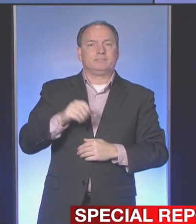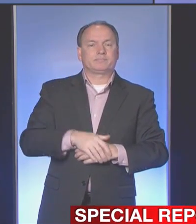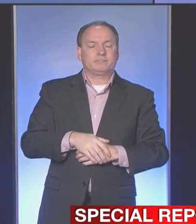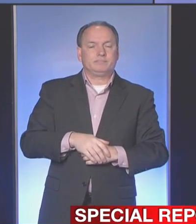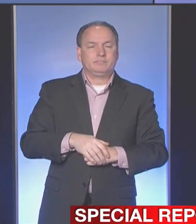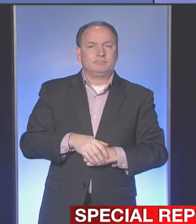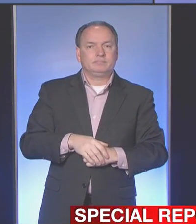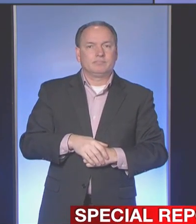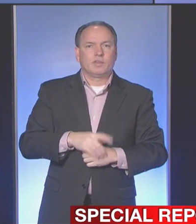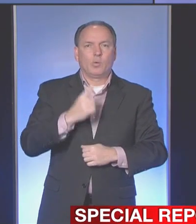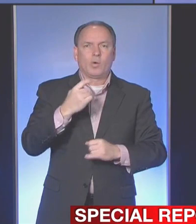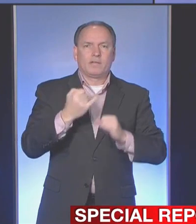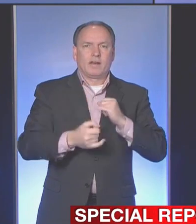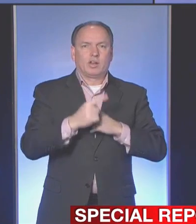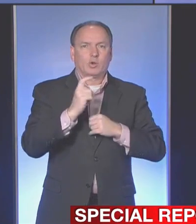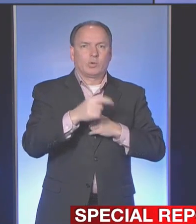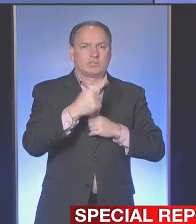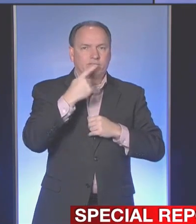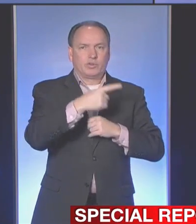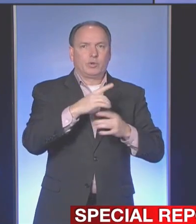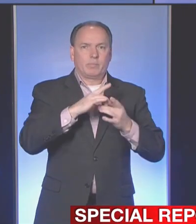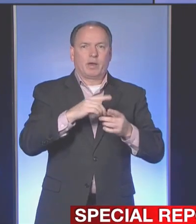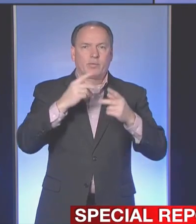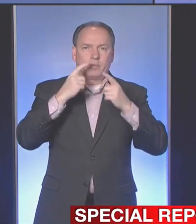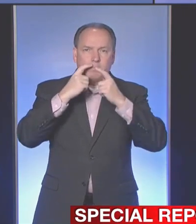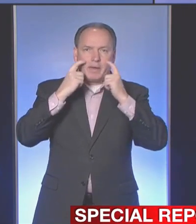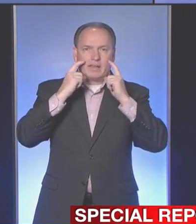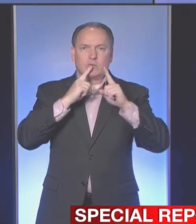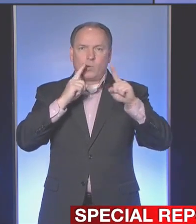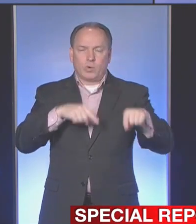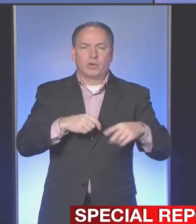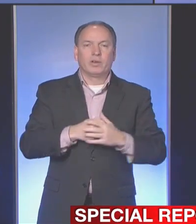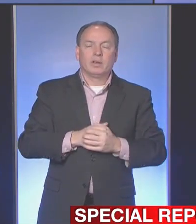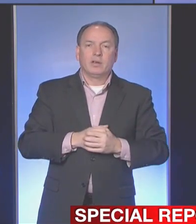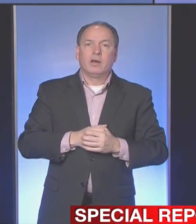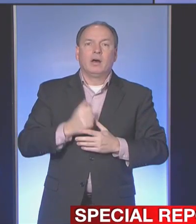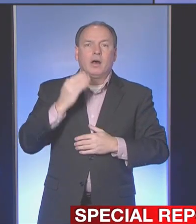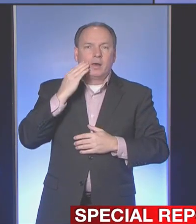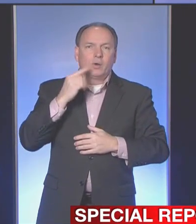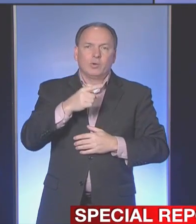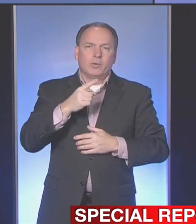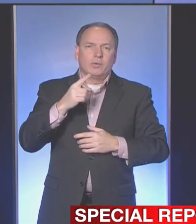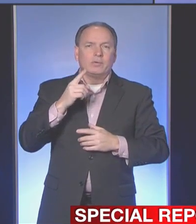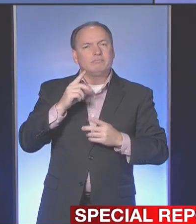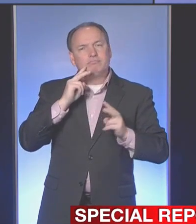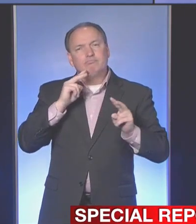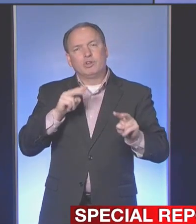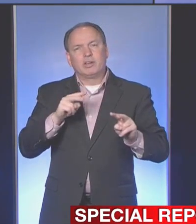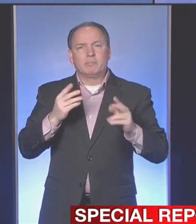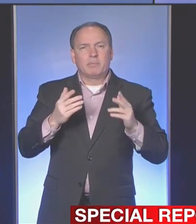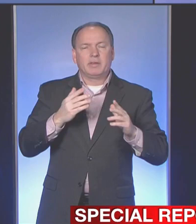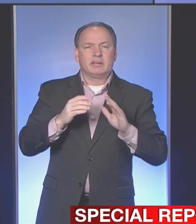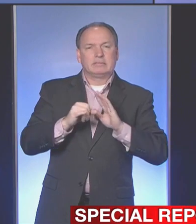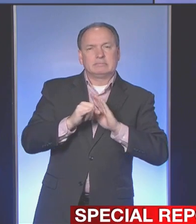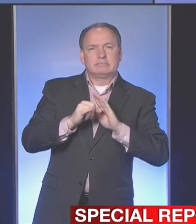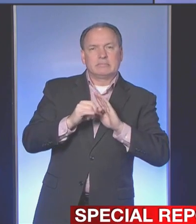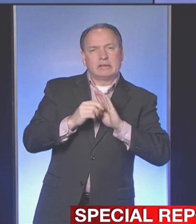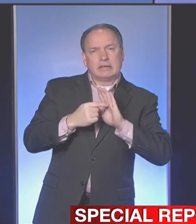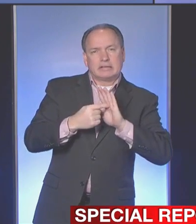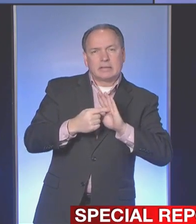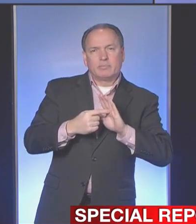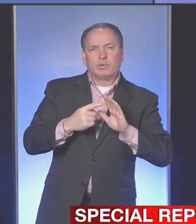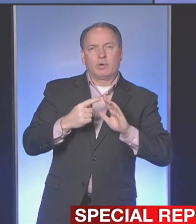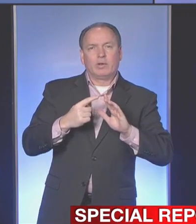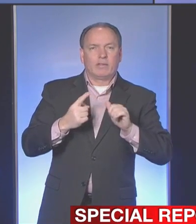Hi, one final question for you about the mask order. I know you're looking at it as really kind of an indicator and maybe a first step toward a return to